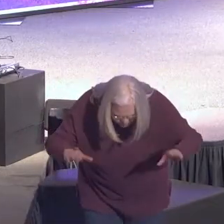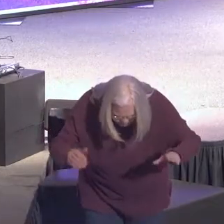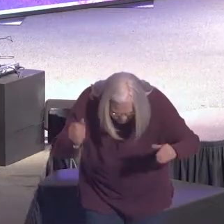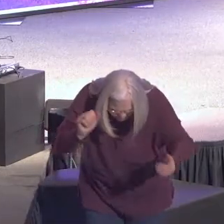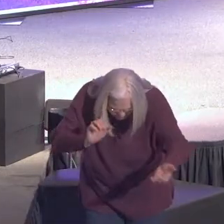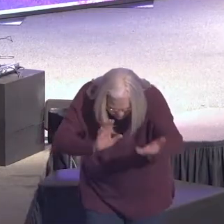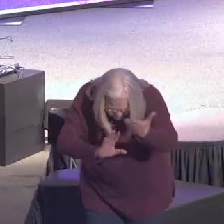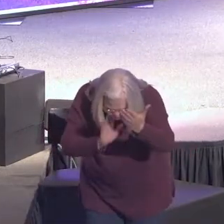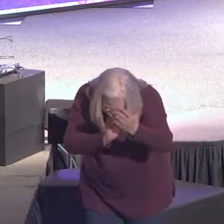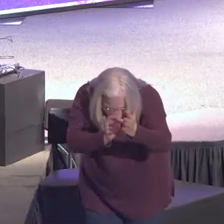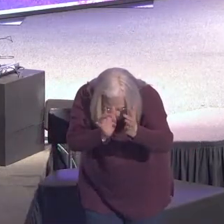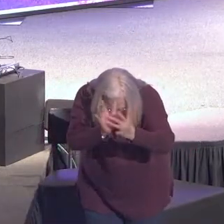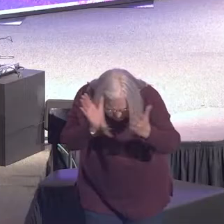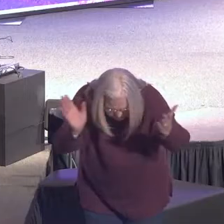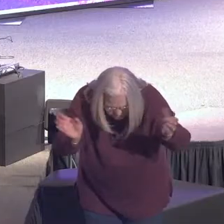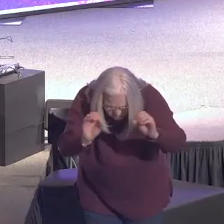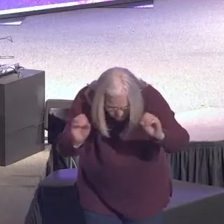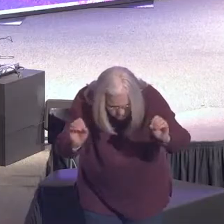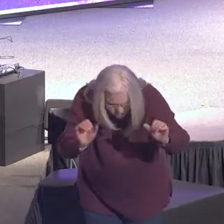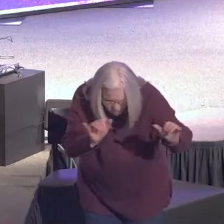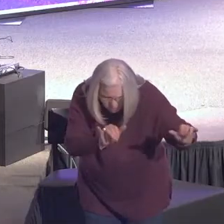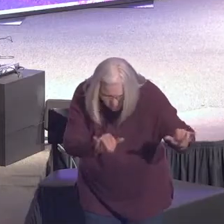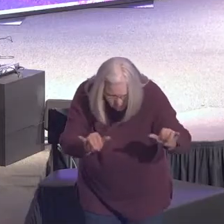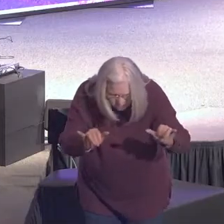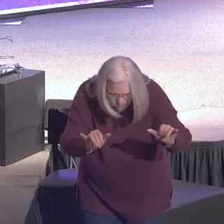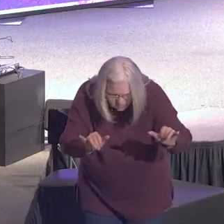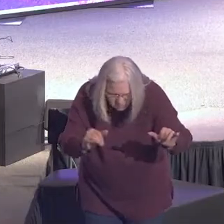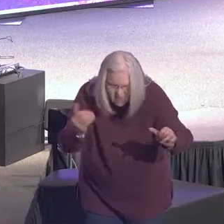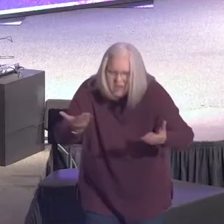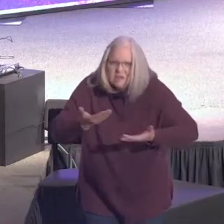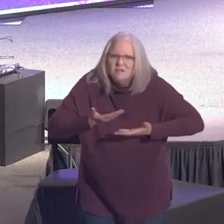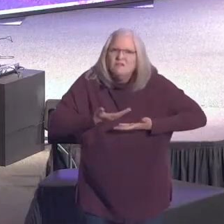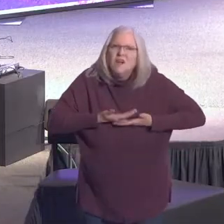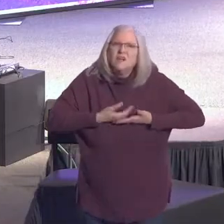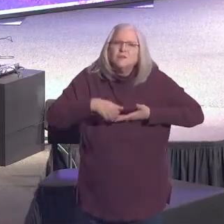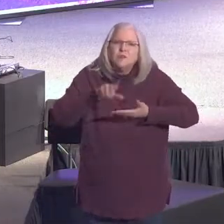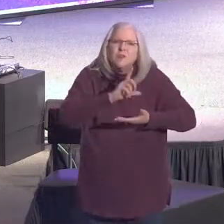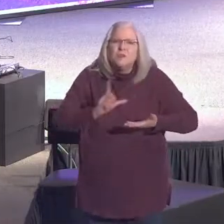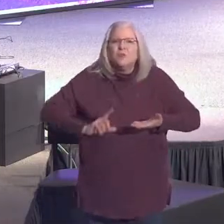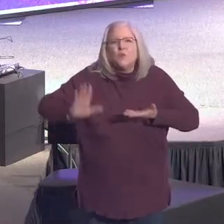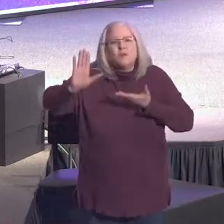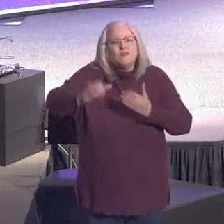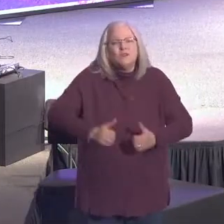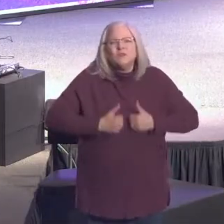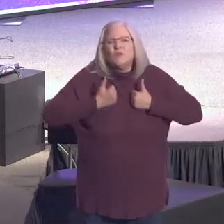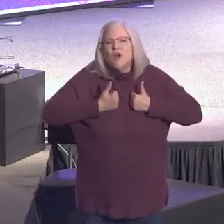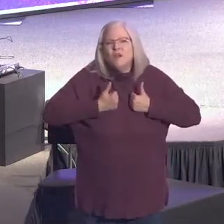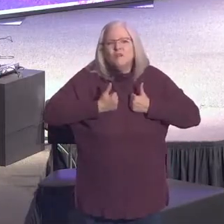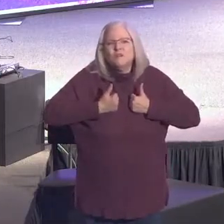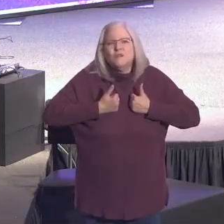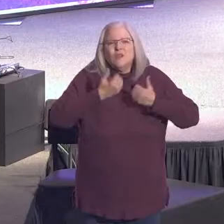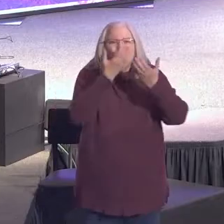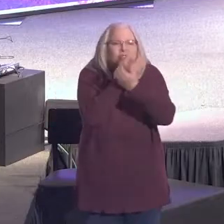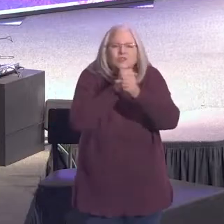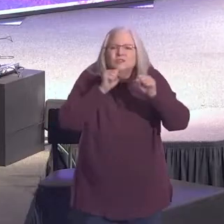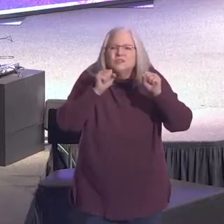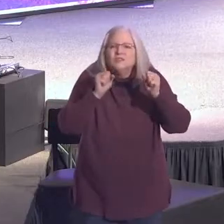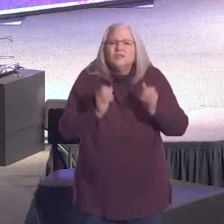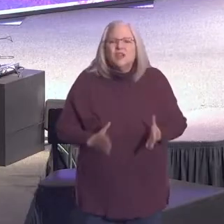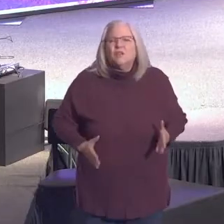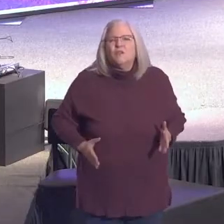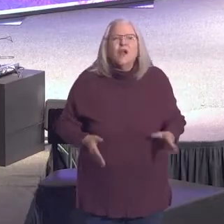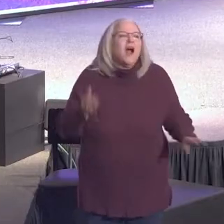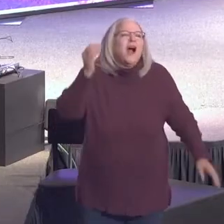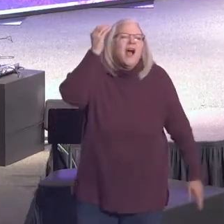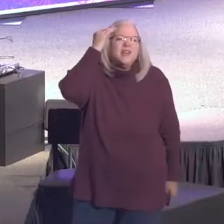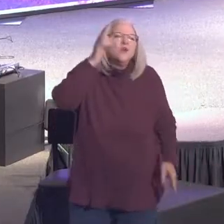and no one else. And invite him to be the Lord over everything in your life and your Savior. See, I knew